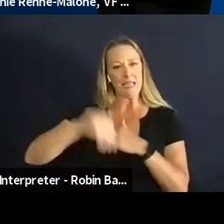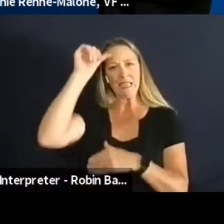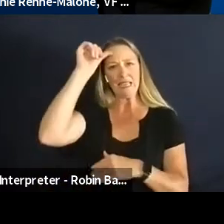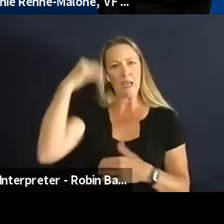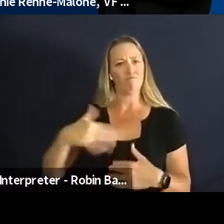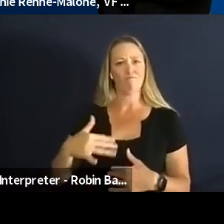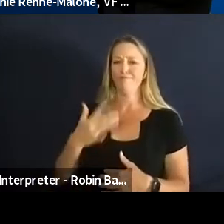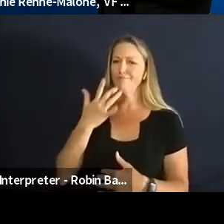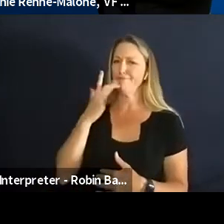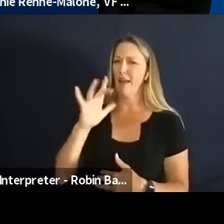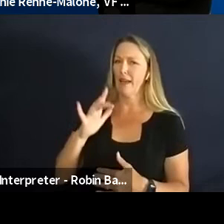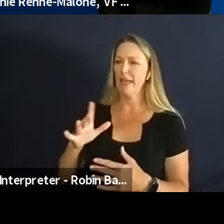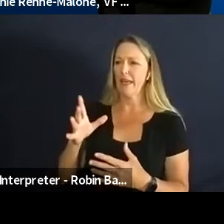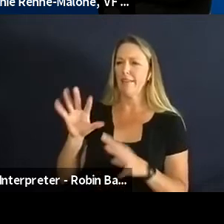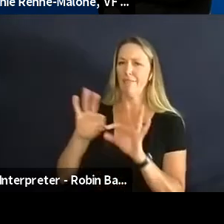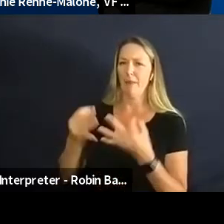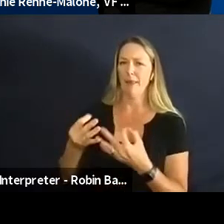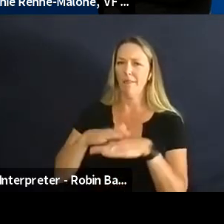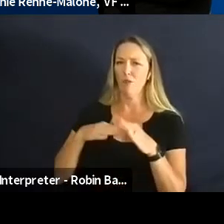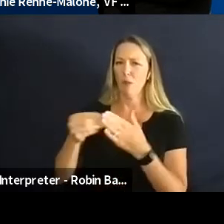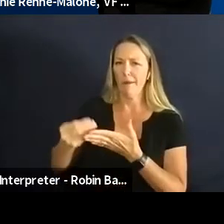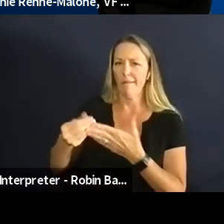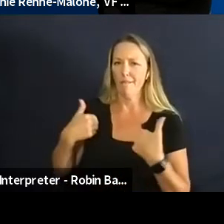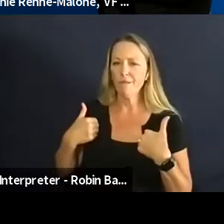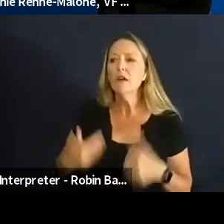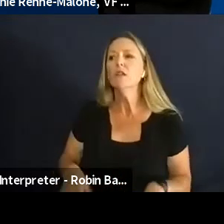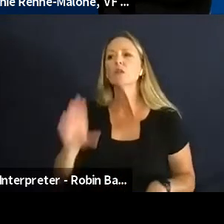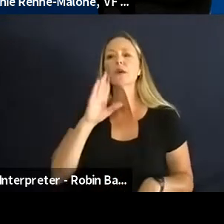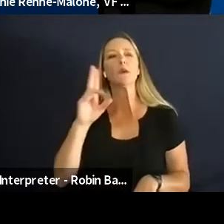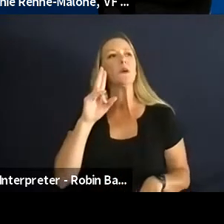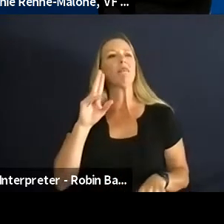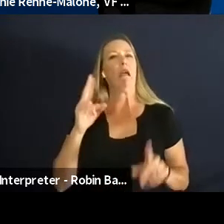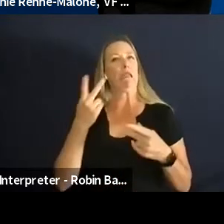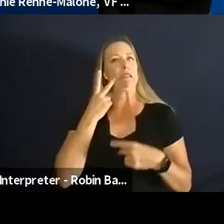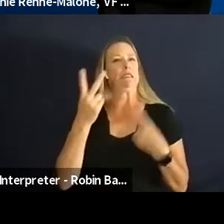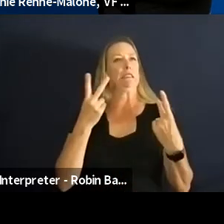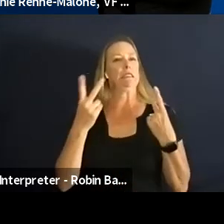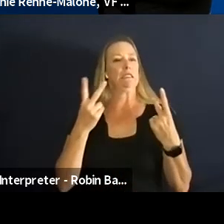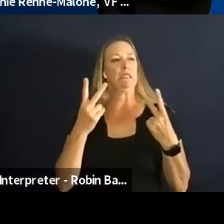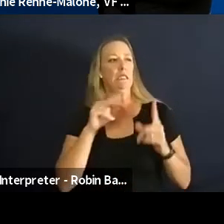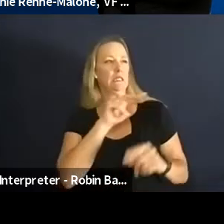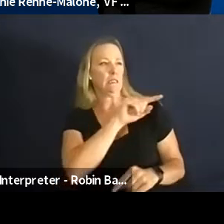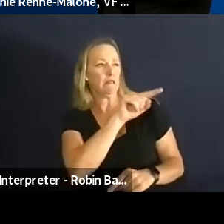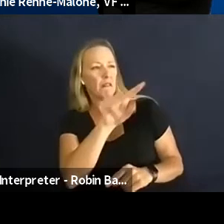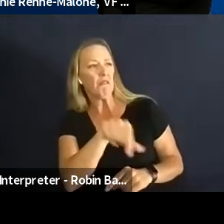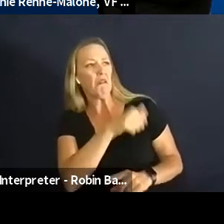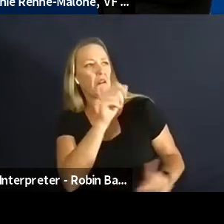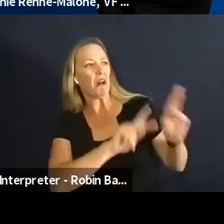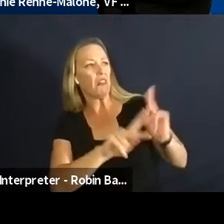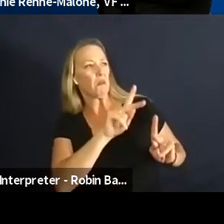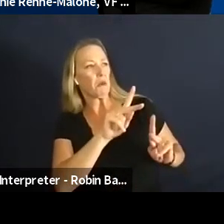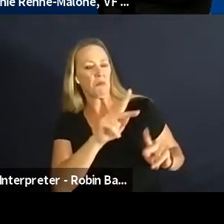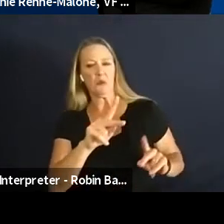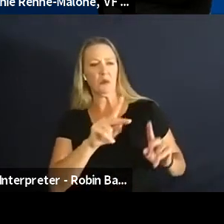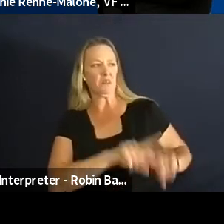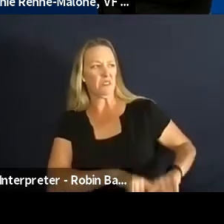he you know would see sort of the contrast between the other individuals in his country and